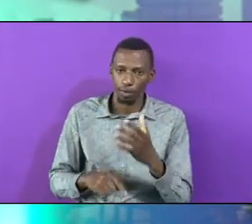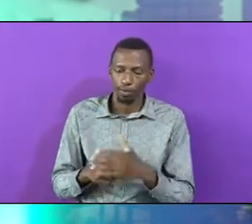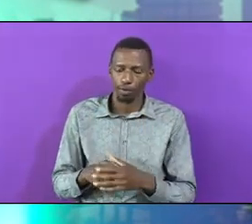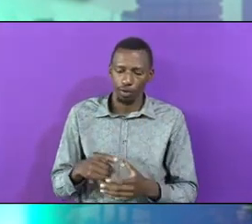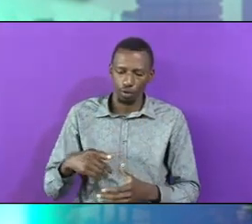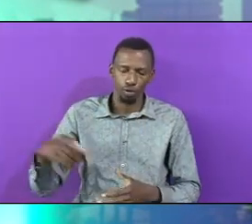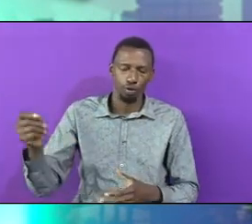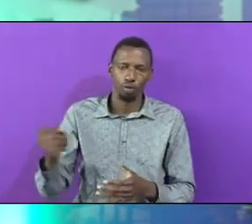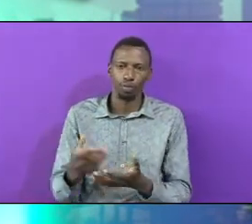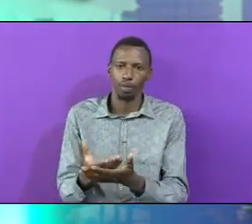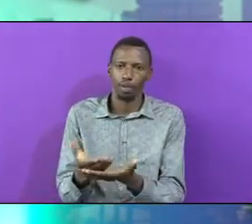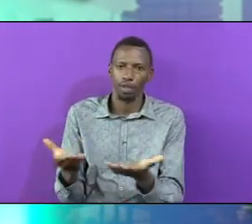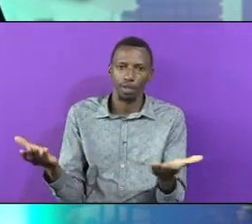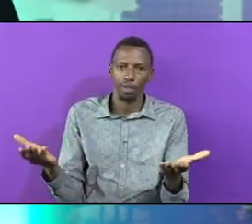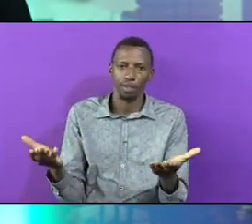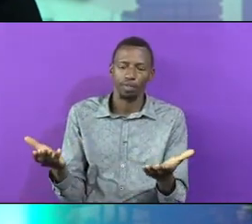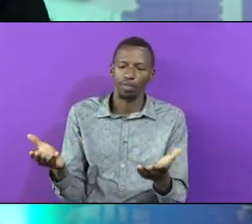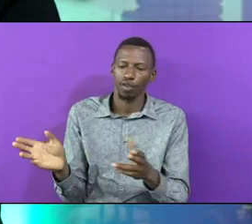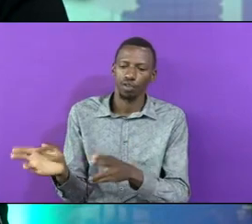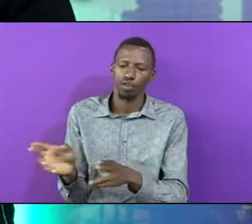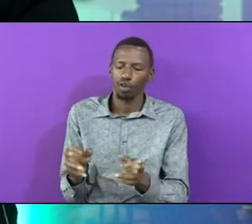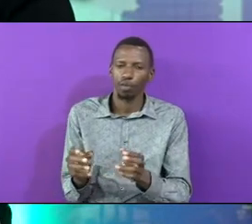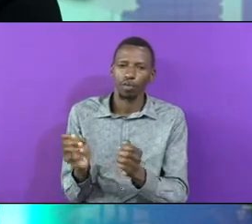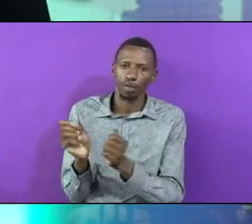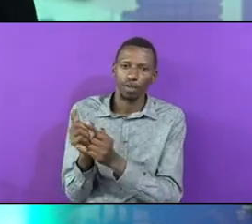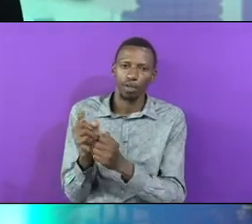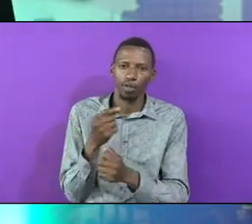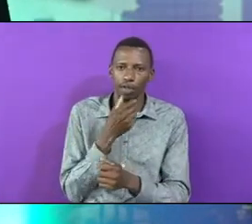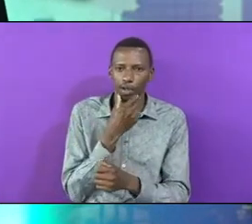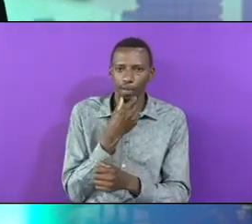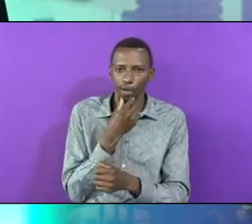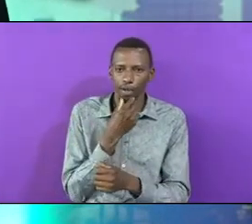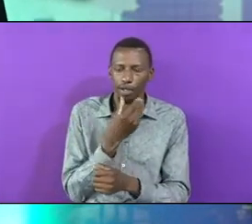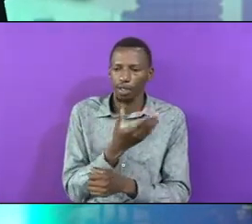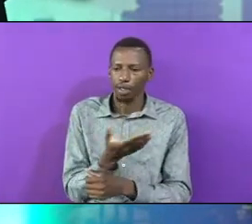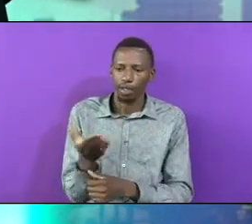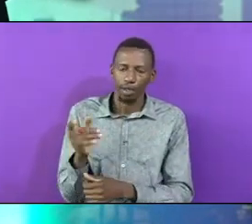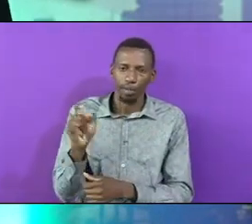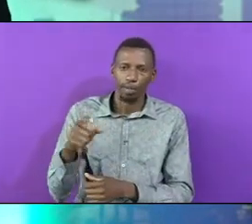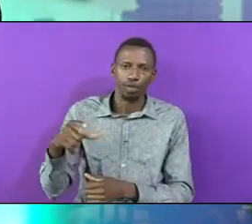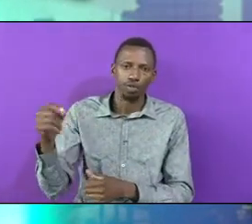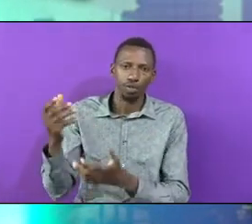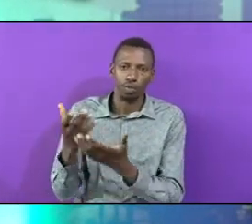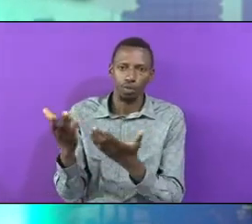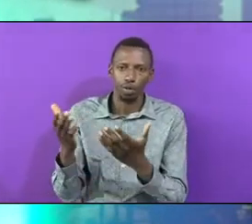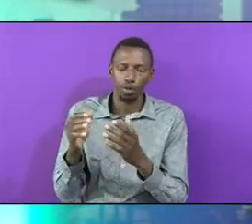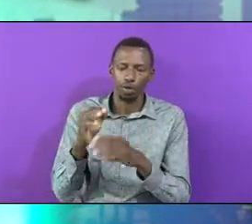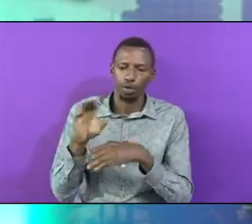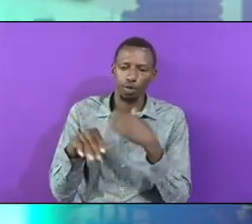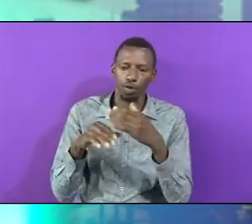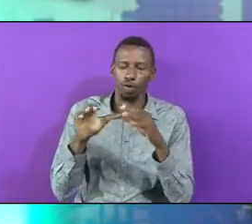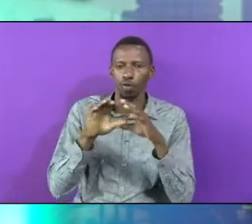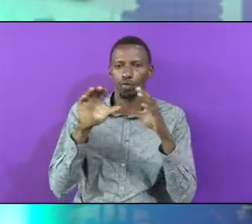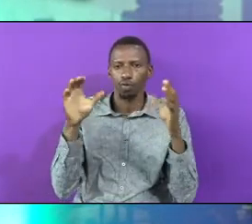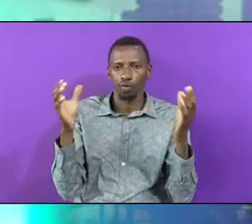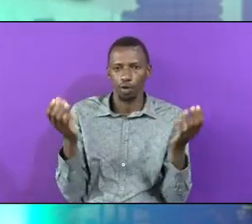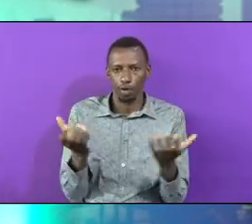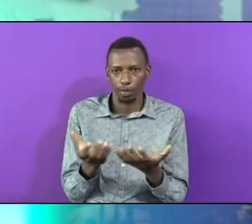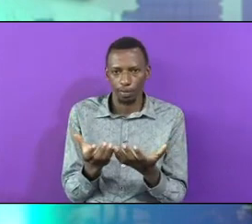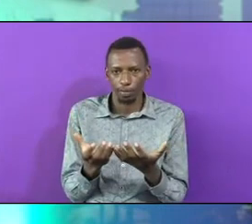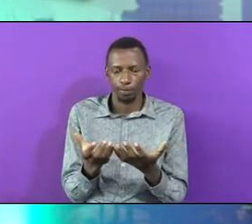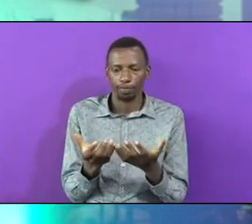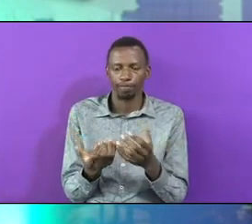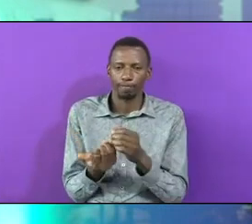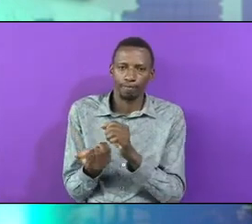And this Were mere Eleven men About five Hundred people And they Were to go To the Then world And turn The world All around